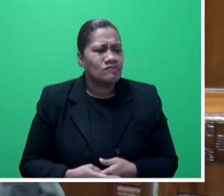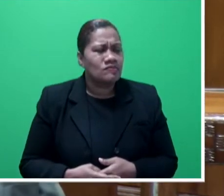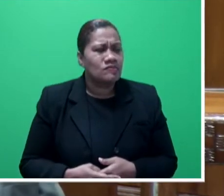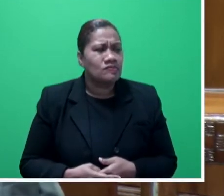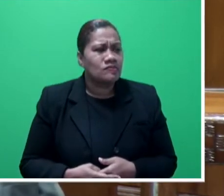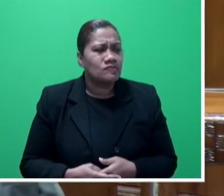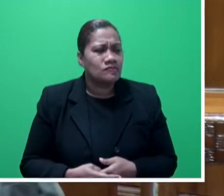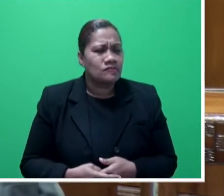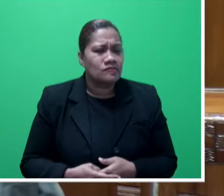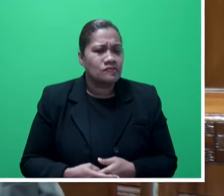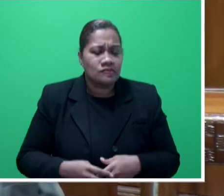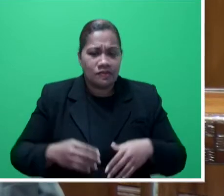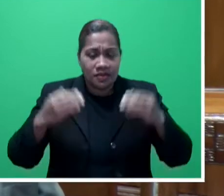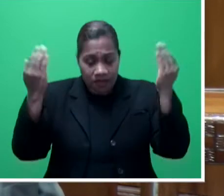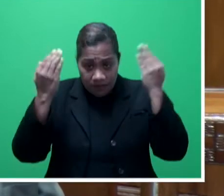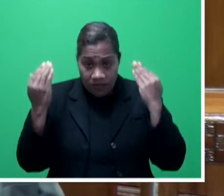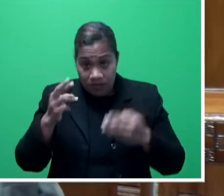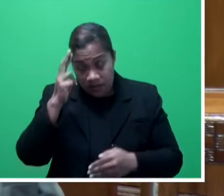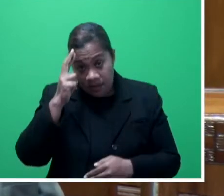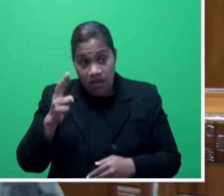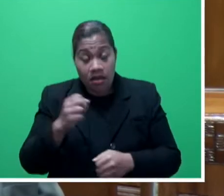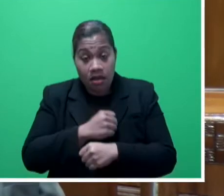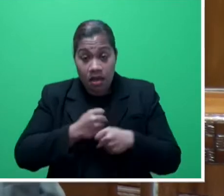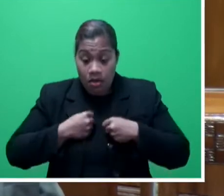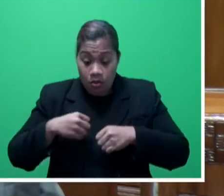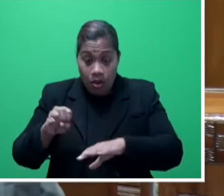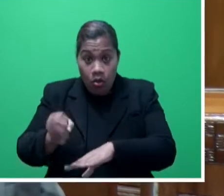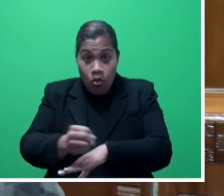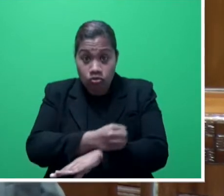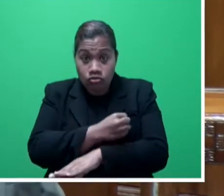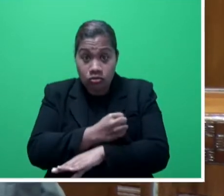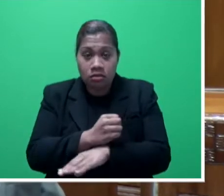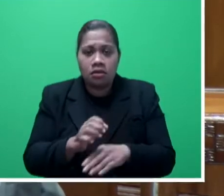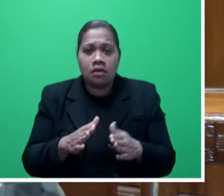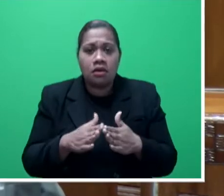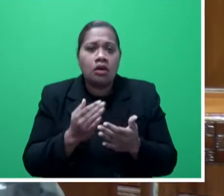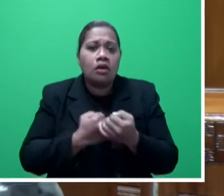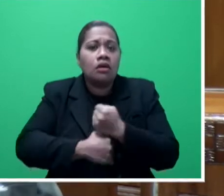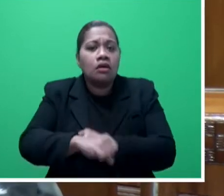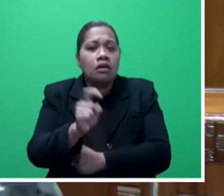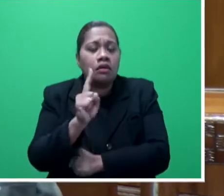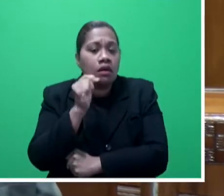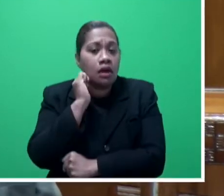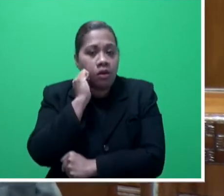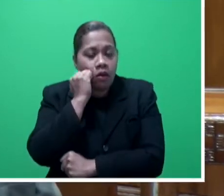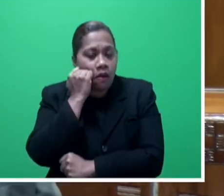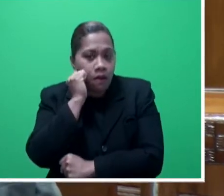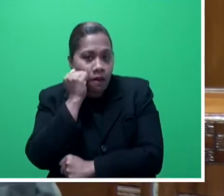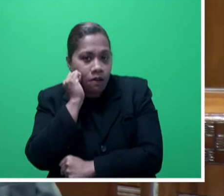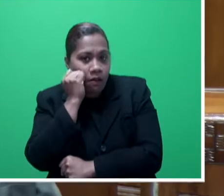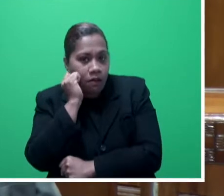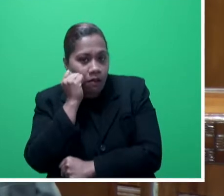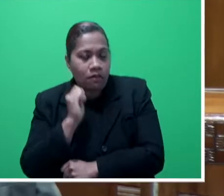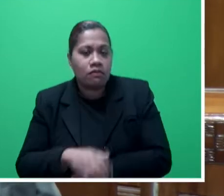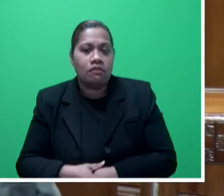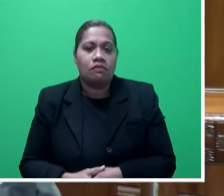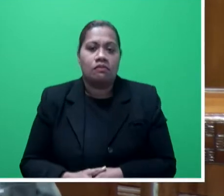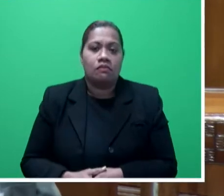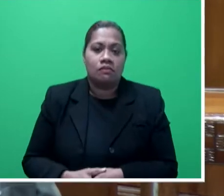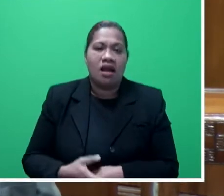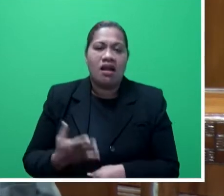Mr. Speaker says, our oceans are getting warmer. A recent study by the World Meteorological Organization